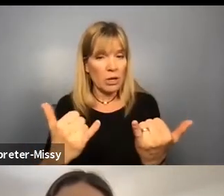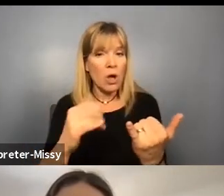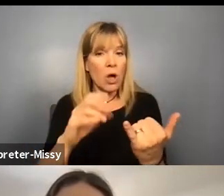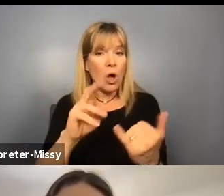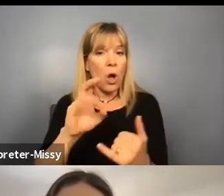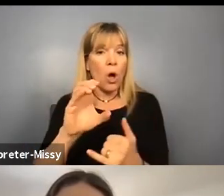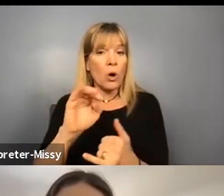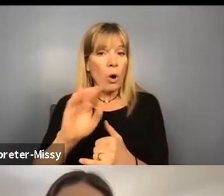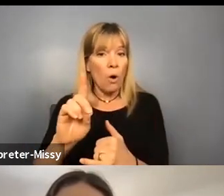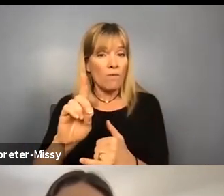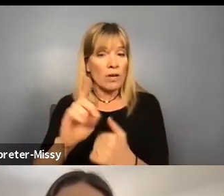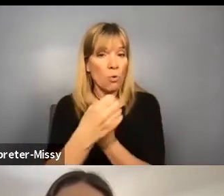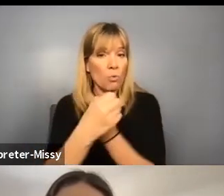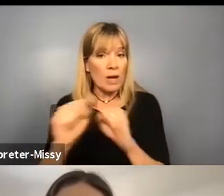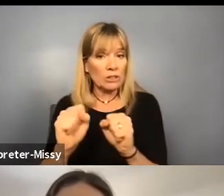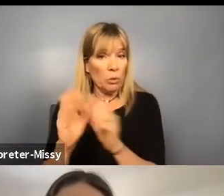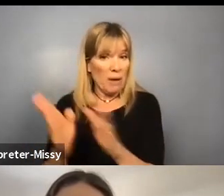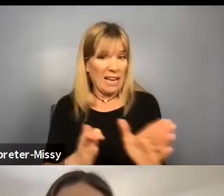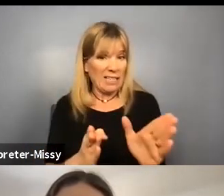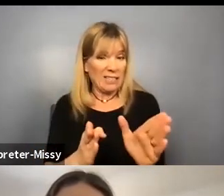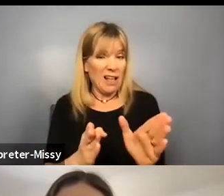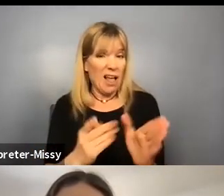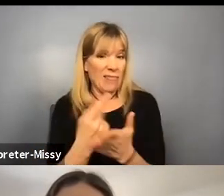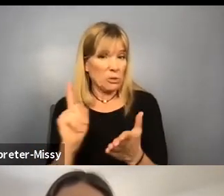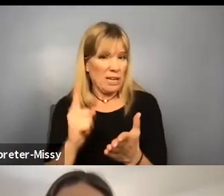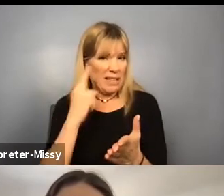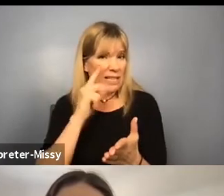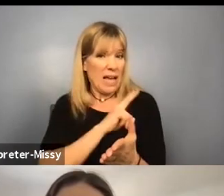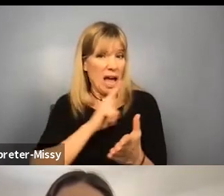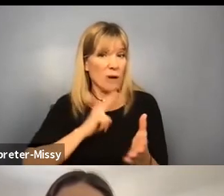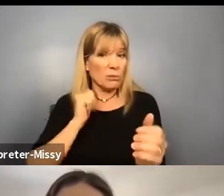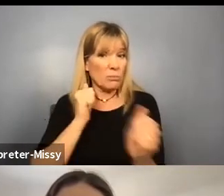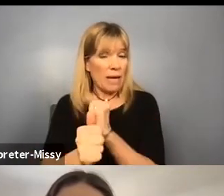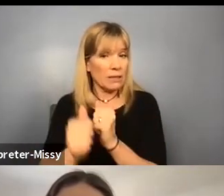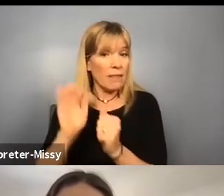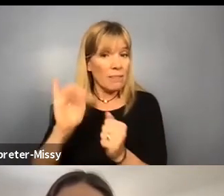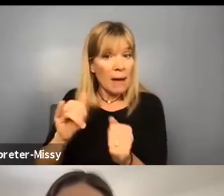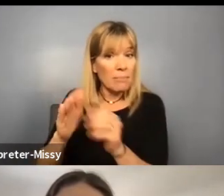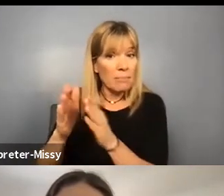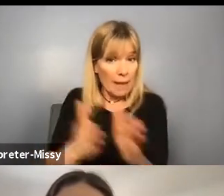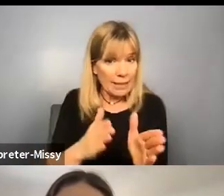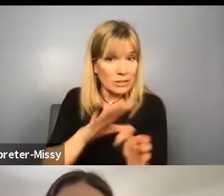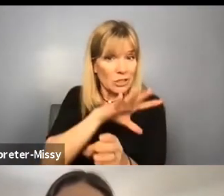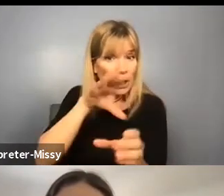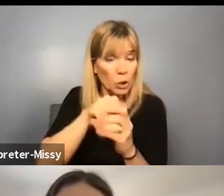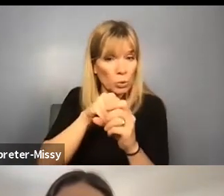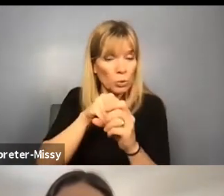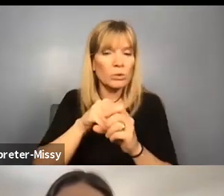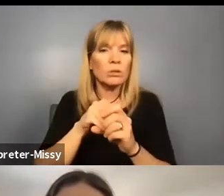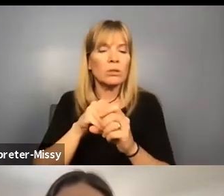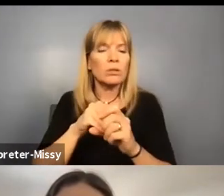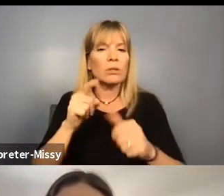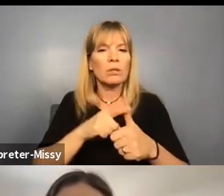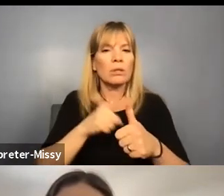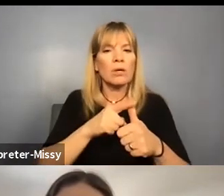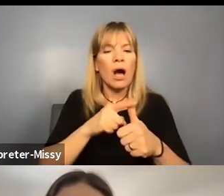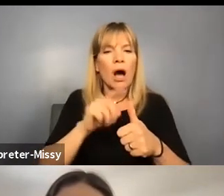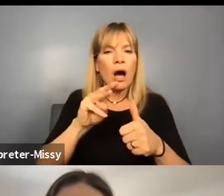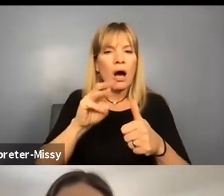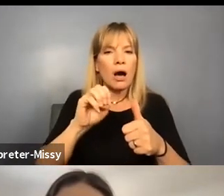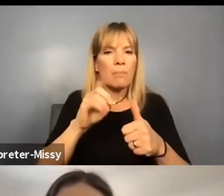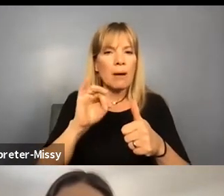that was passed by the House last week, I think, includes a bump in Medicaid